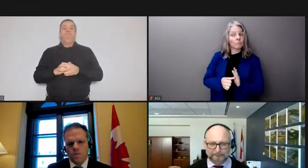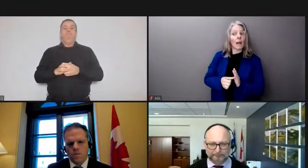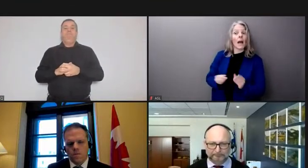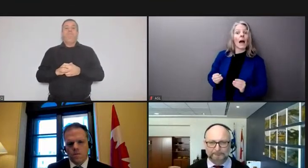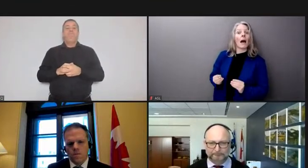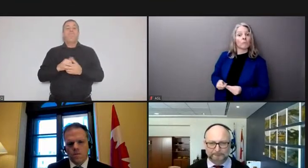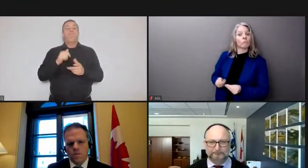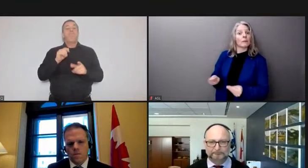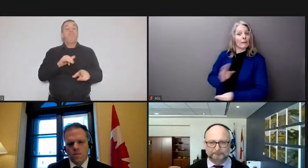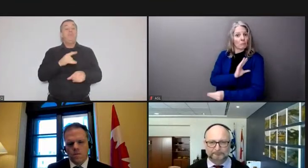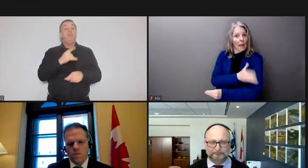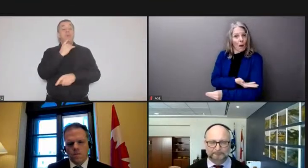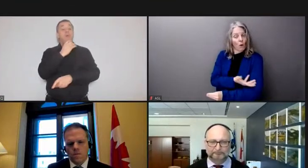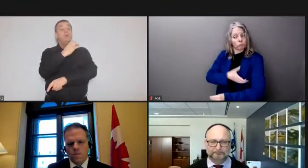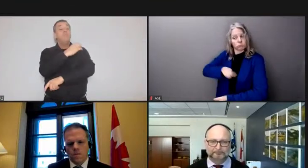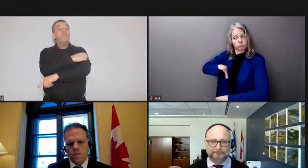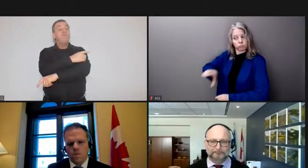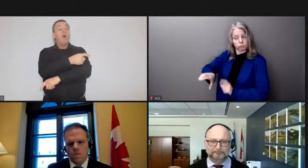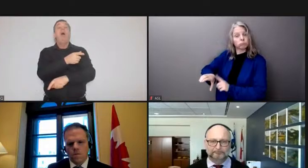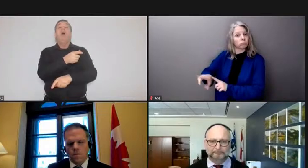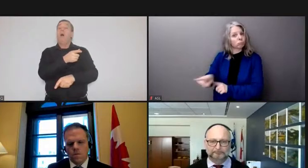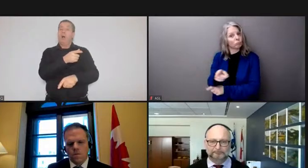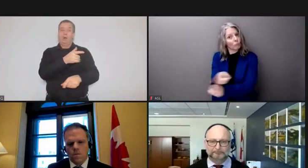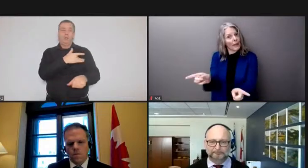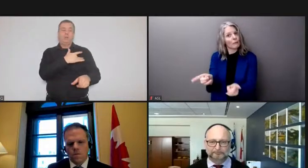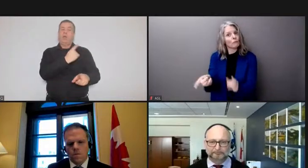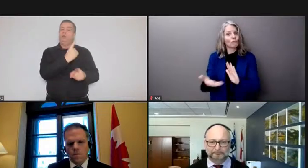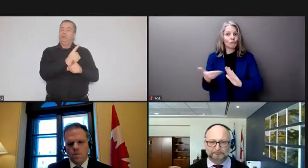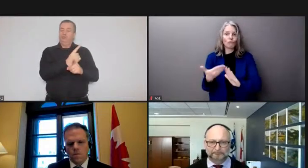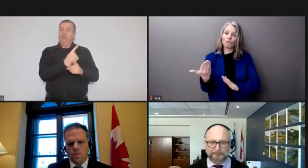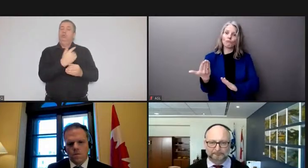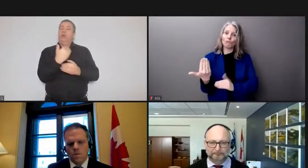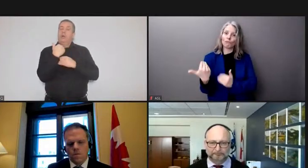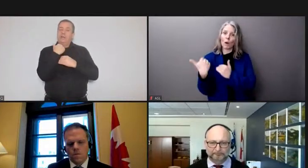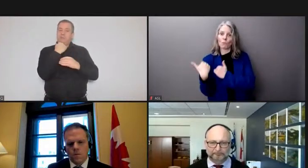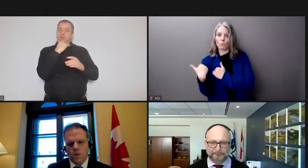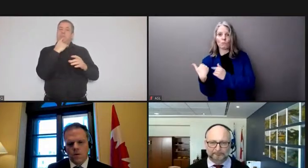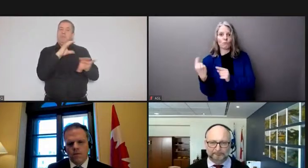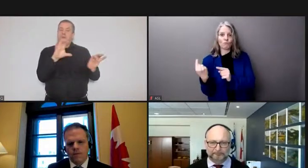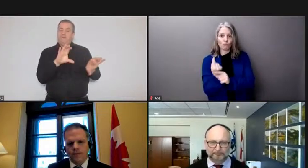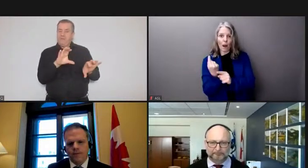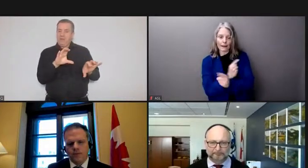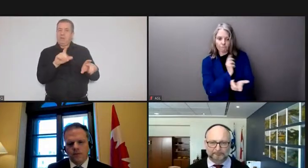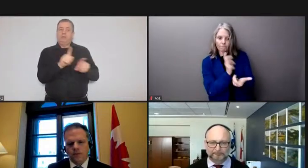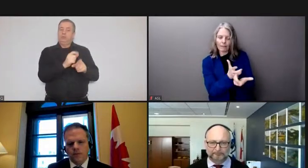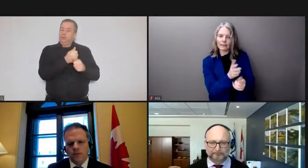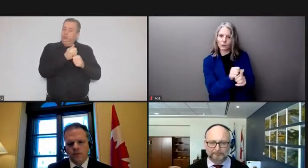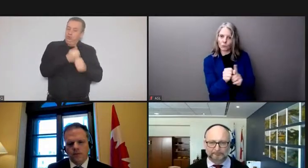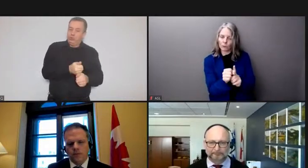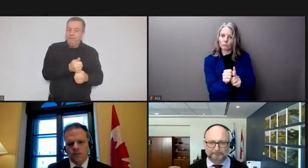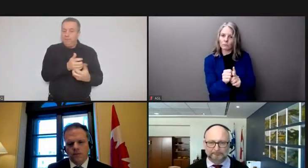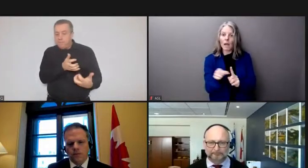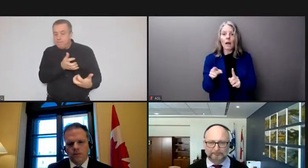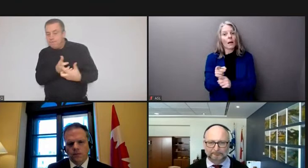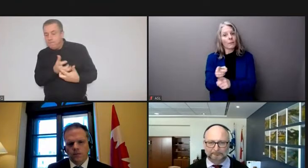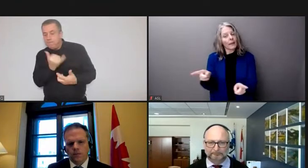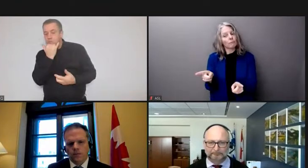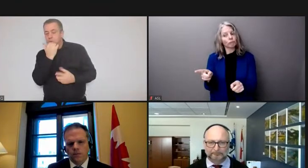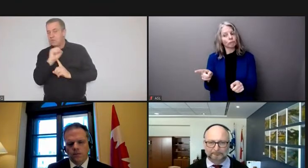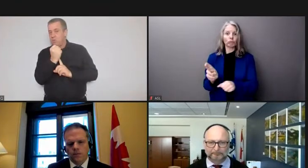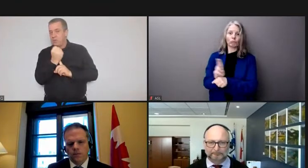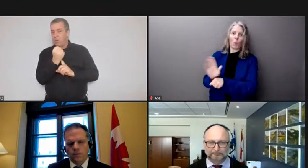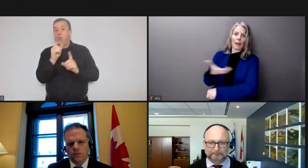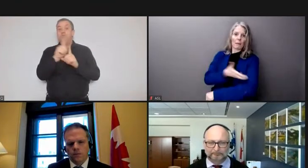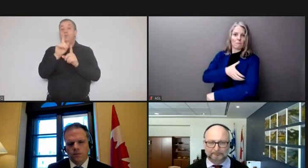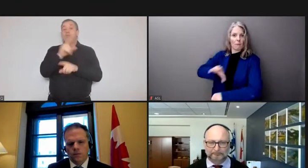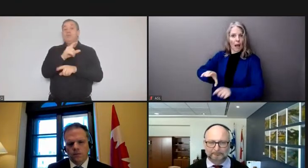responsibly they're being exercised in a manner that is proportional uh to the circumstances and they're being exercised in a manner that is